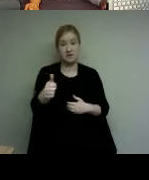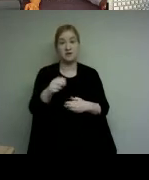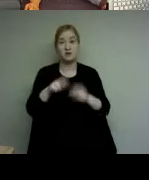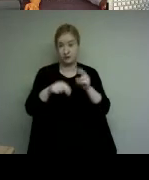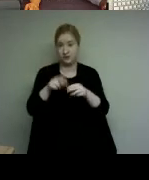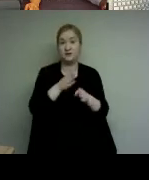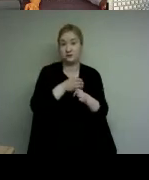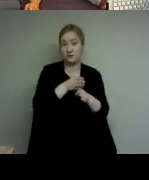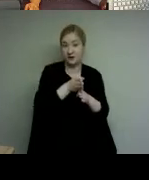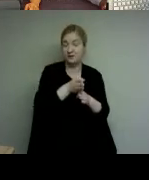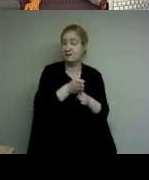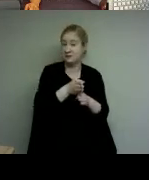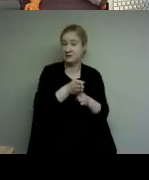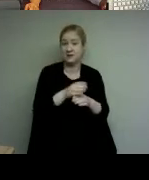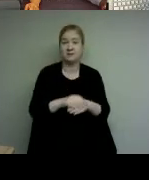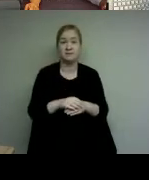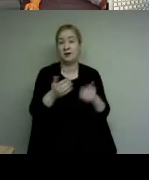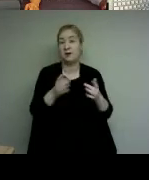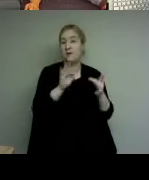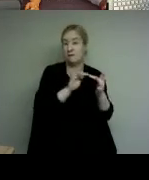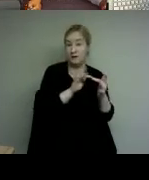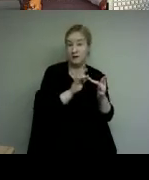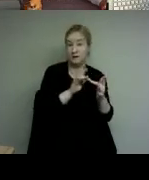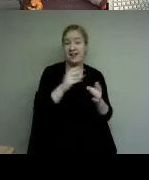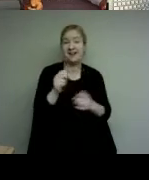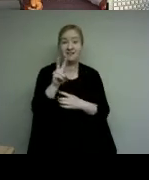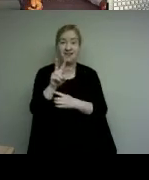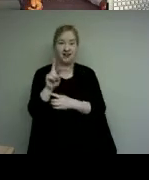construction using virtual and augmented reality